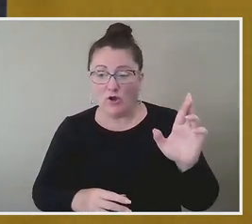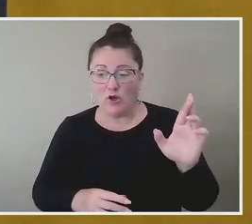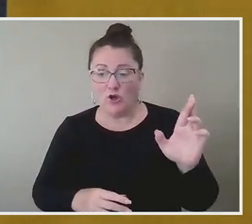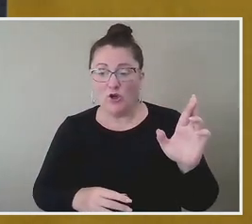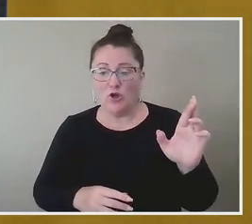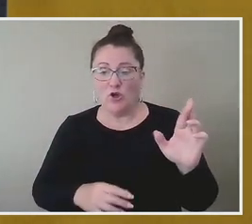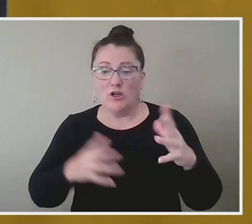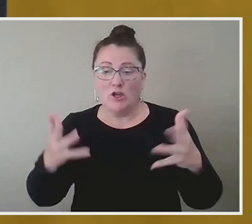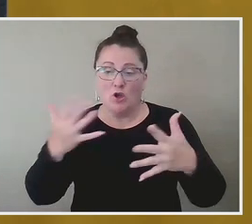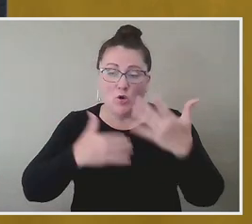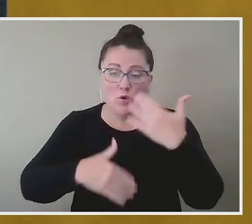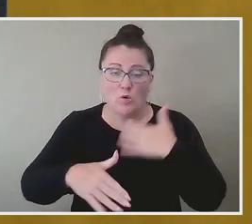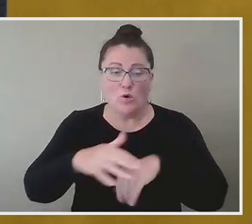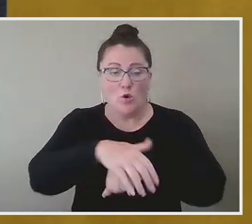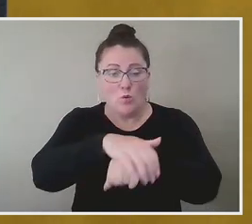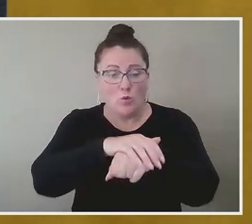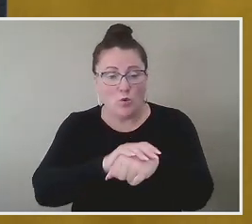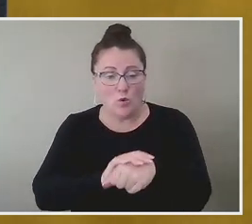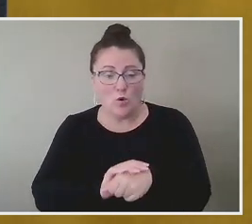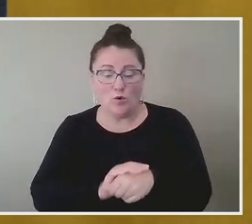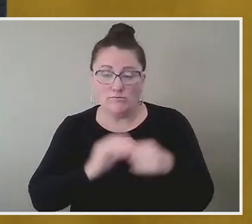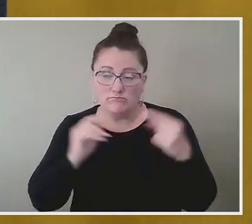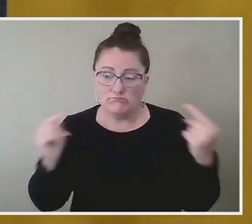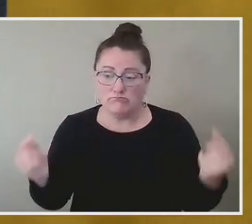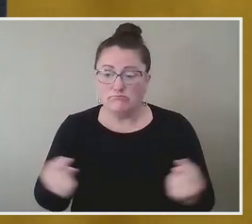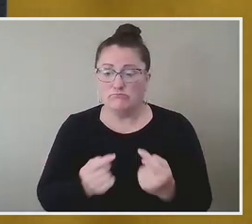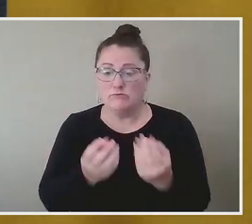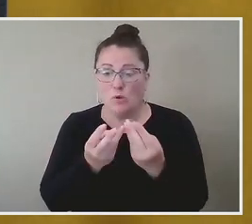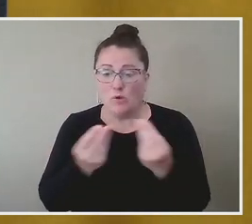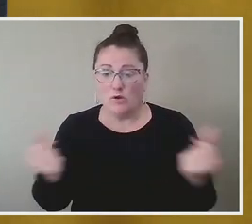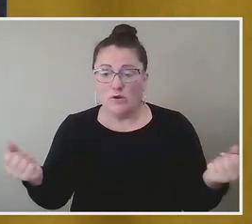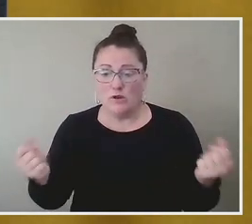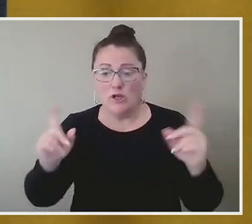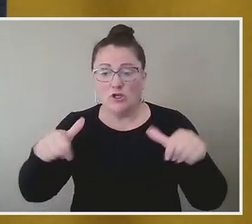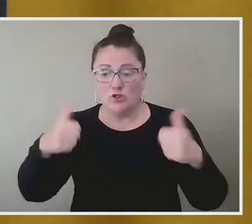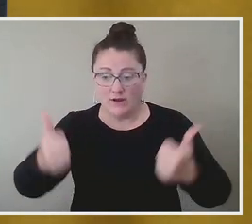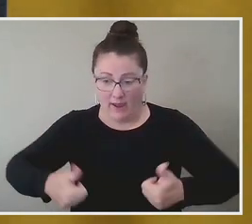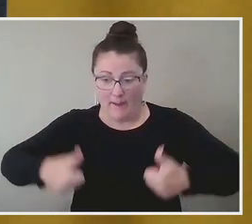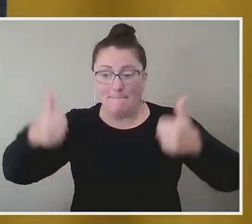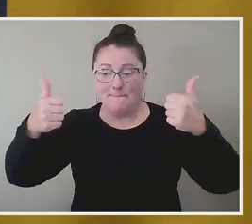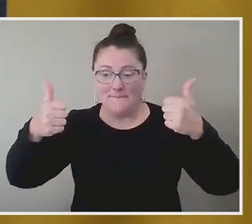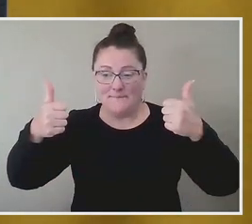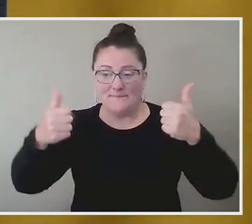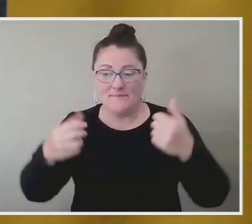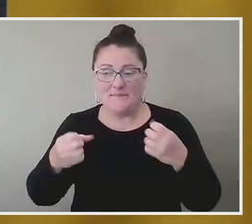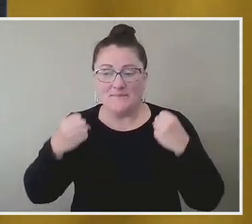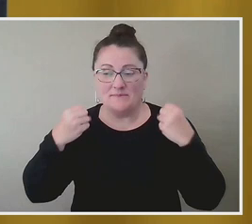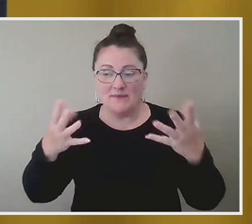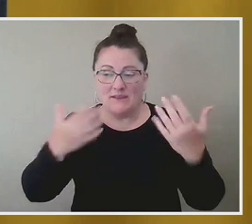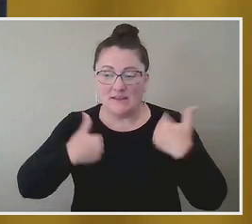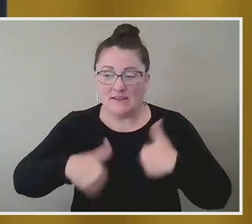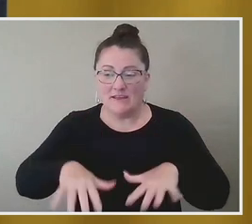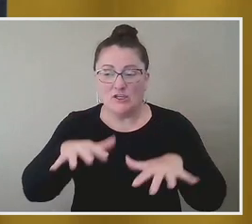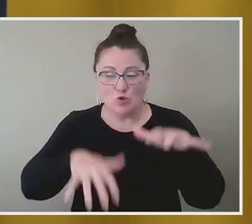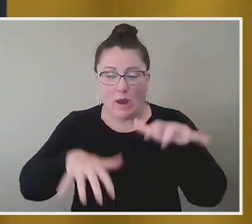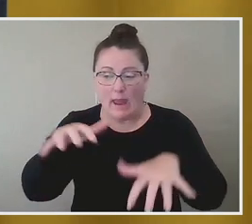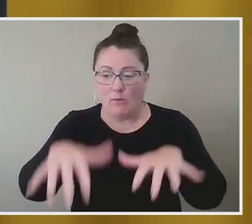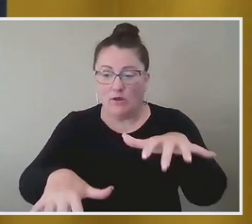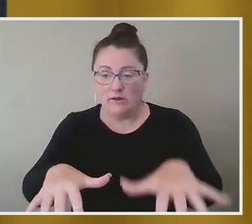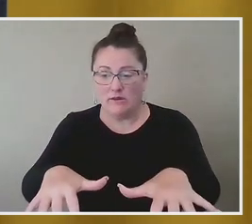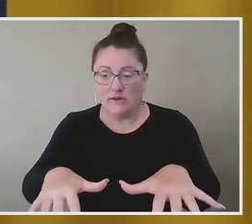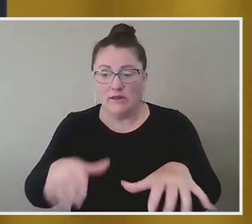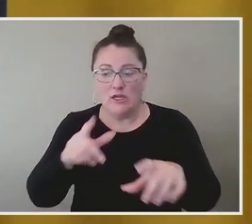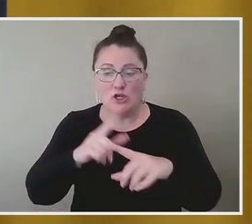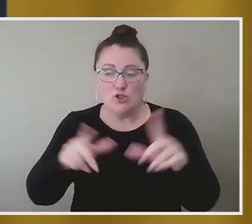well-rounded wound, turn that sad shit up, many swear it's tranquil, to be permitted,